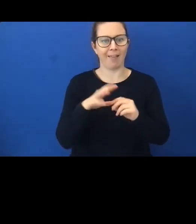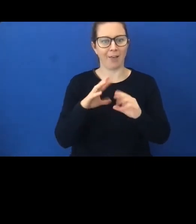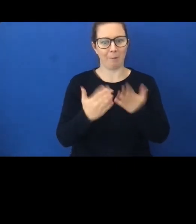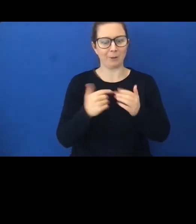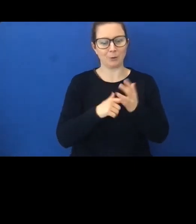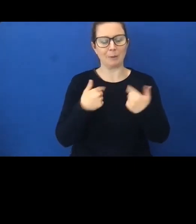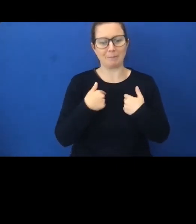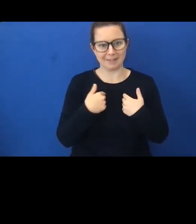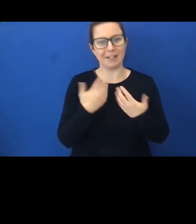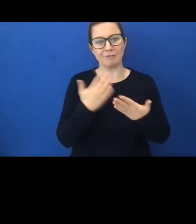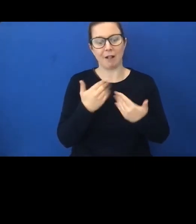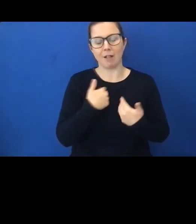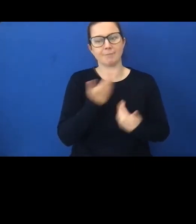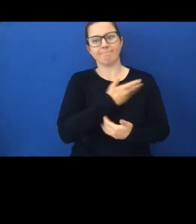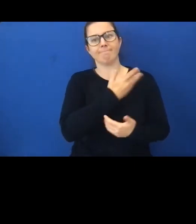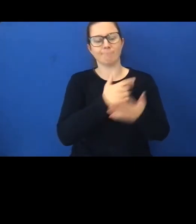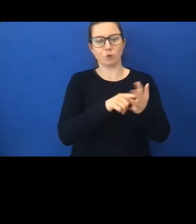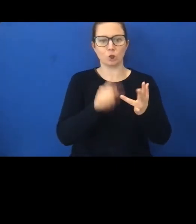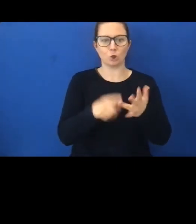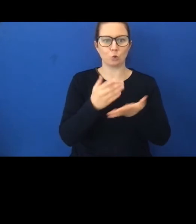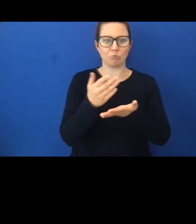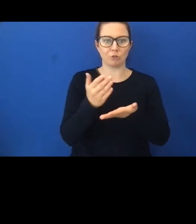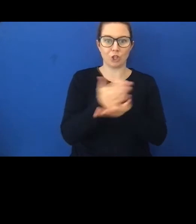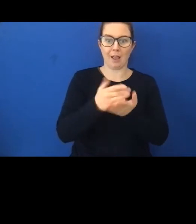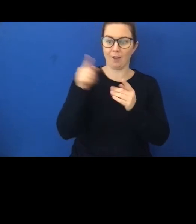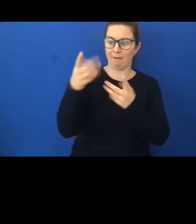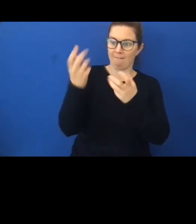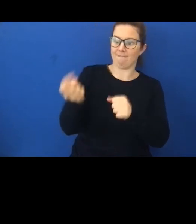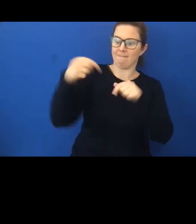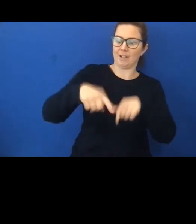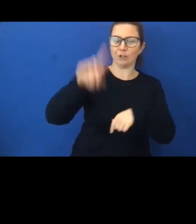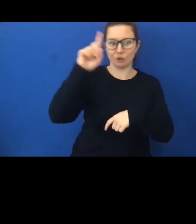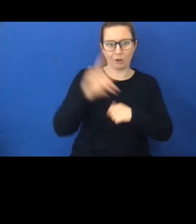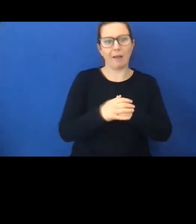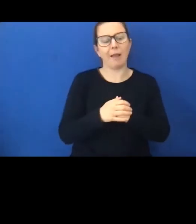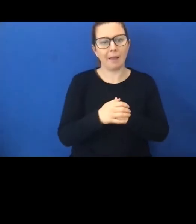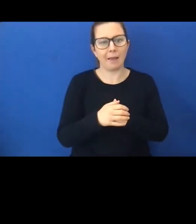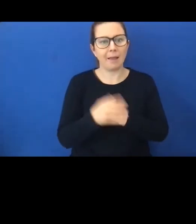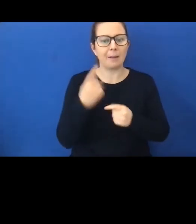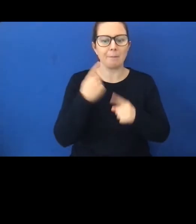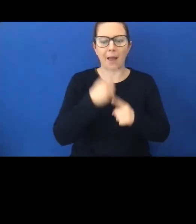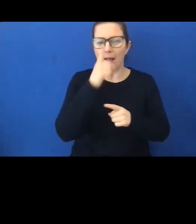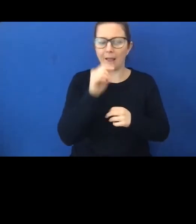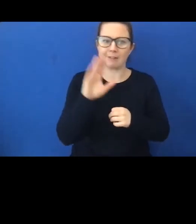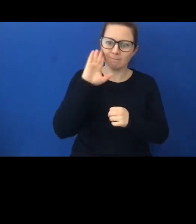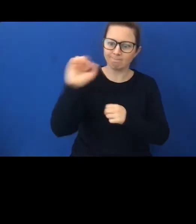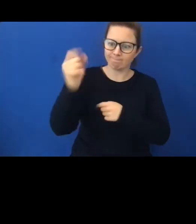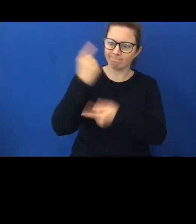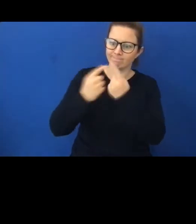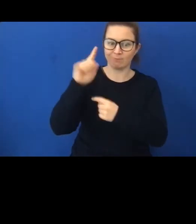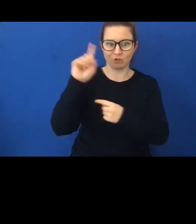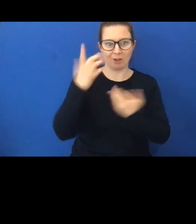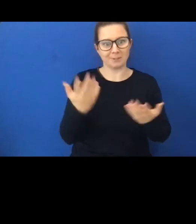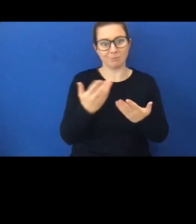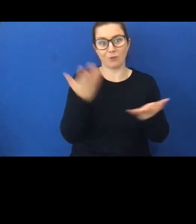there. It's a privilege to be able to share this conference with you and to hear from you today over to